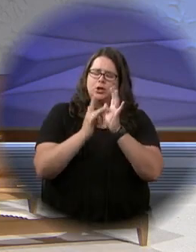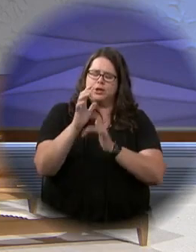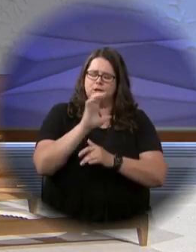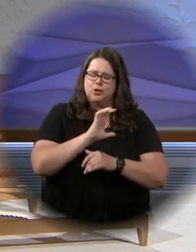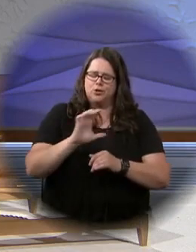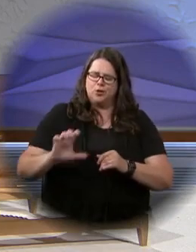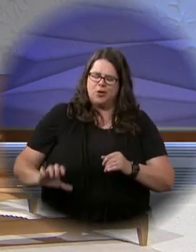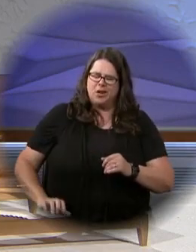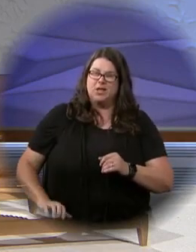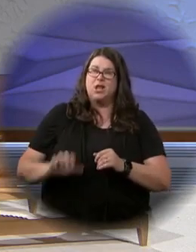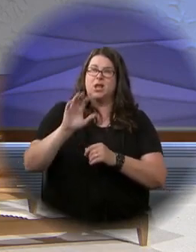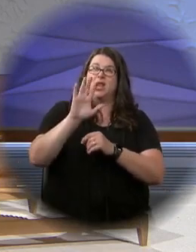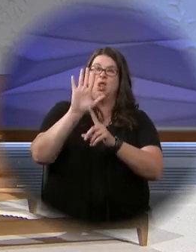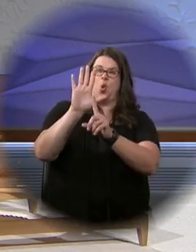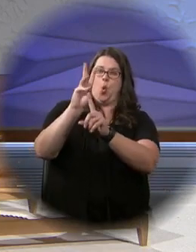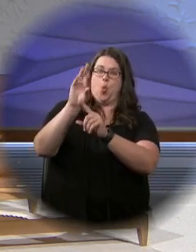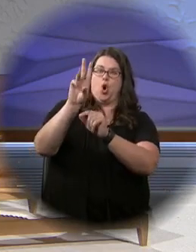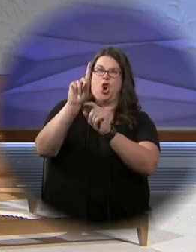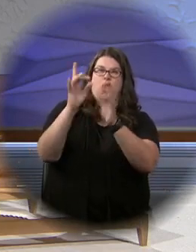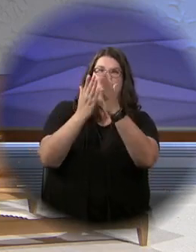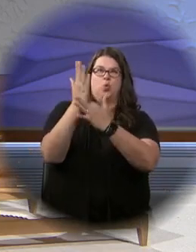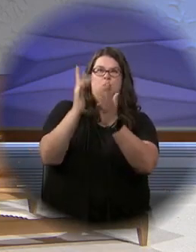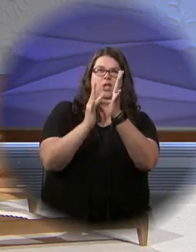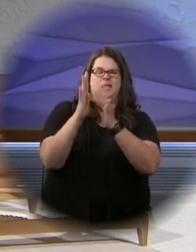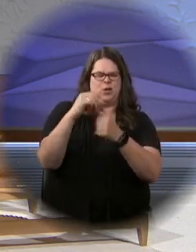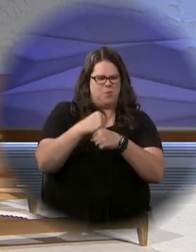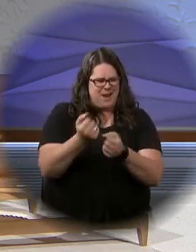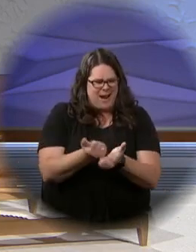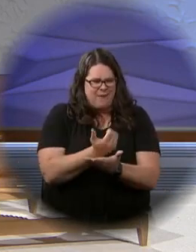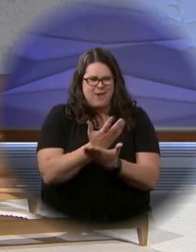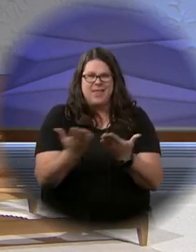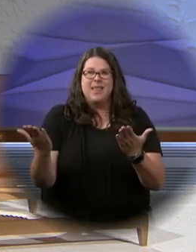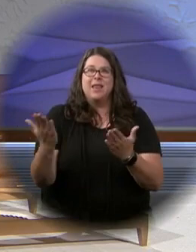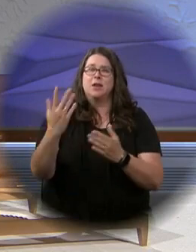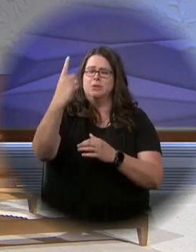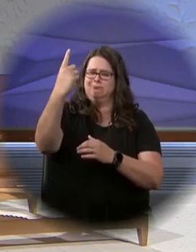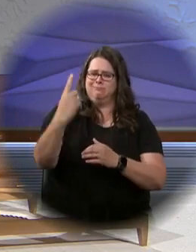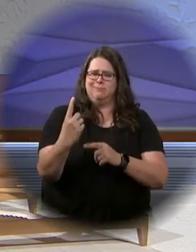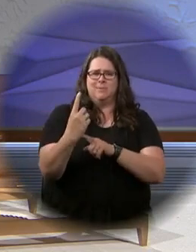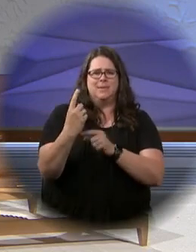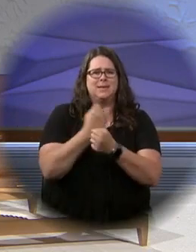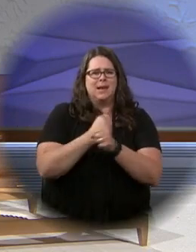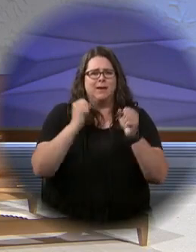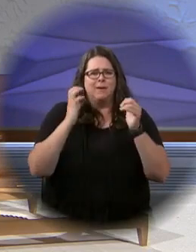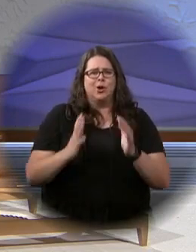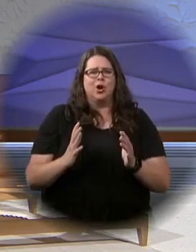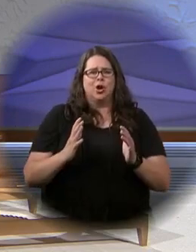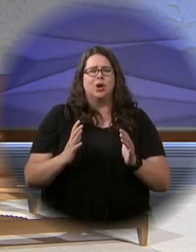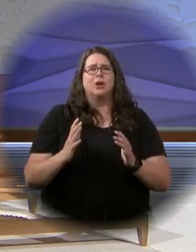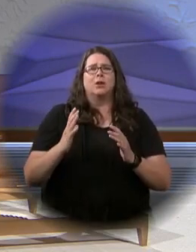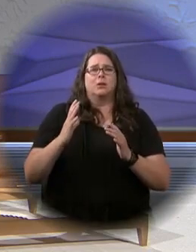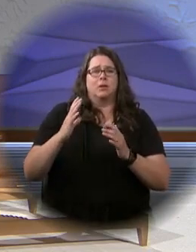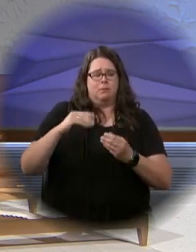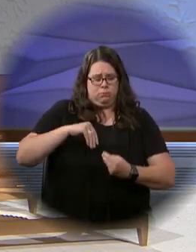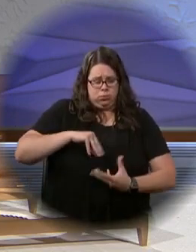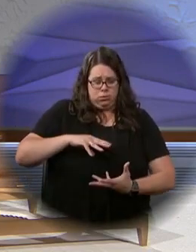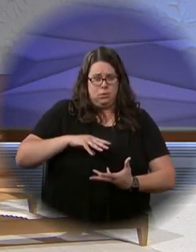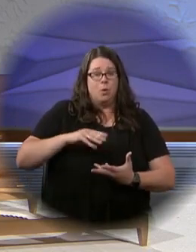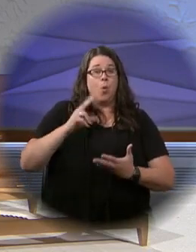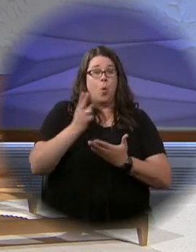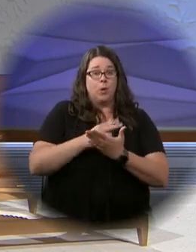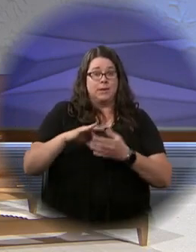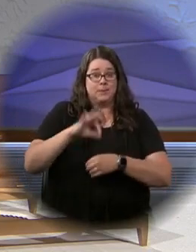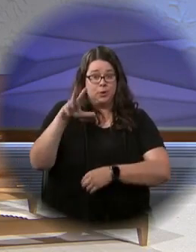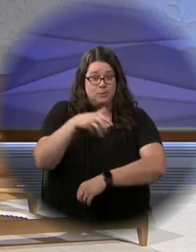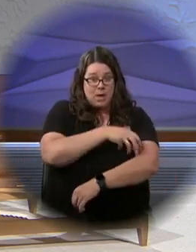Christ, your word through whom you made all things, whom you sent as our Savior and Redeemer, incarnate by the Holy Spirit